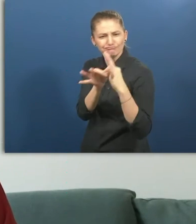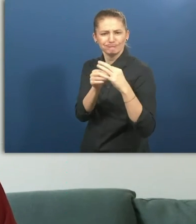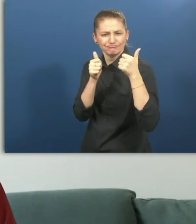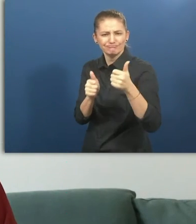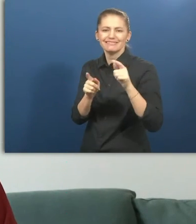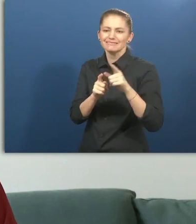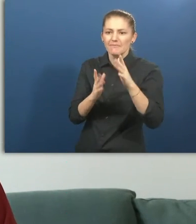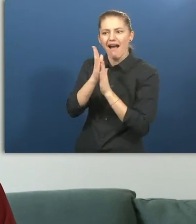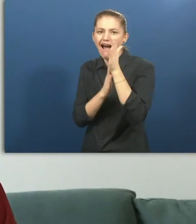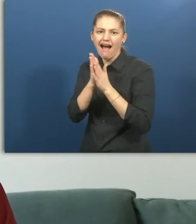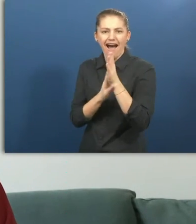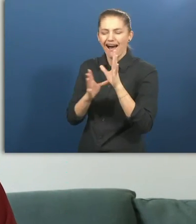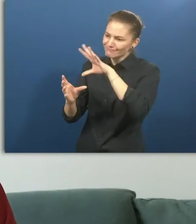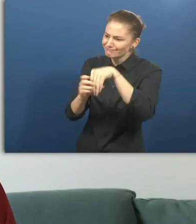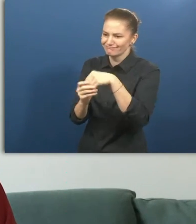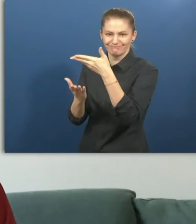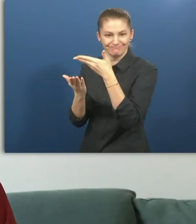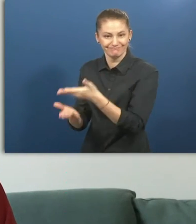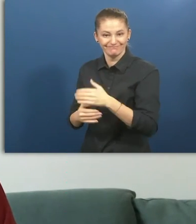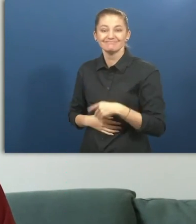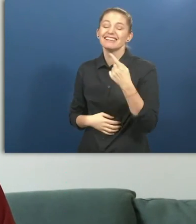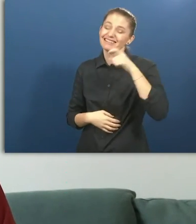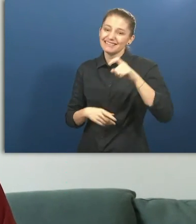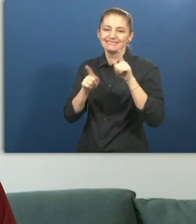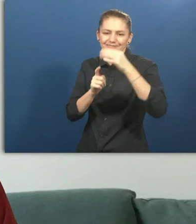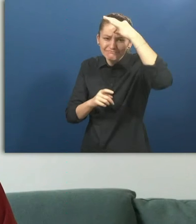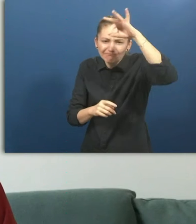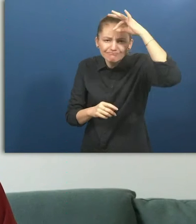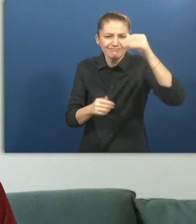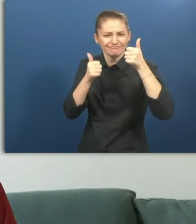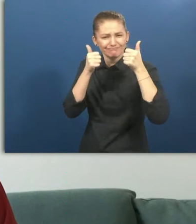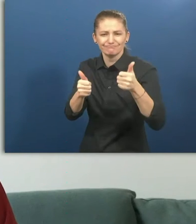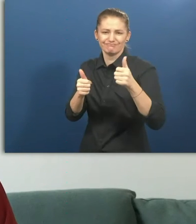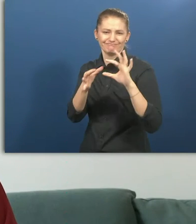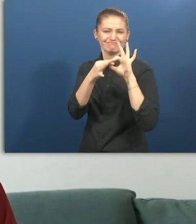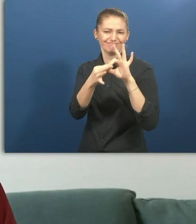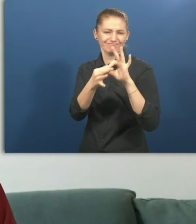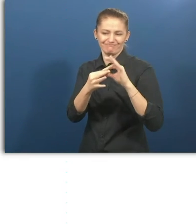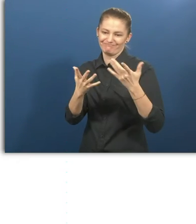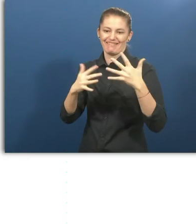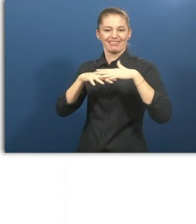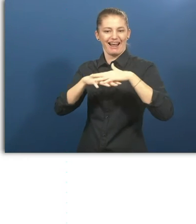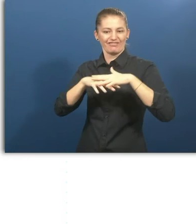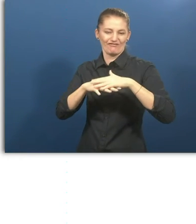We need also like-minded and impact-driven investors and network of local connectors.